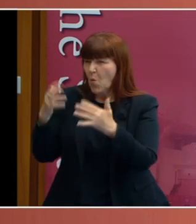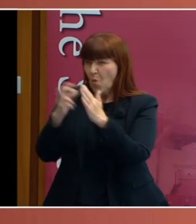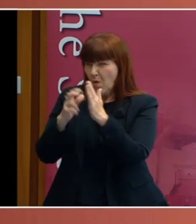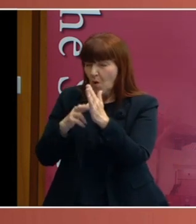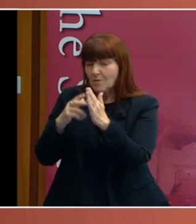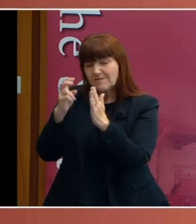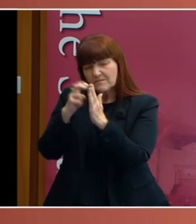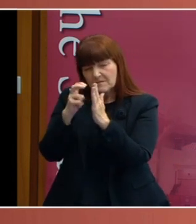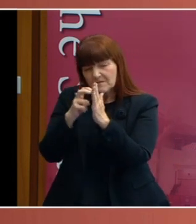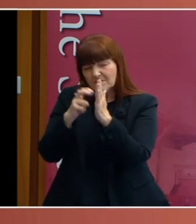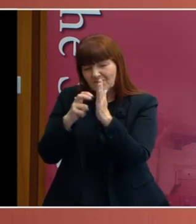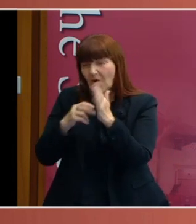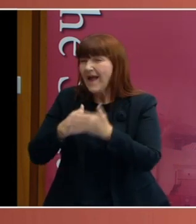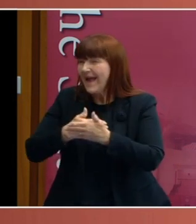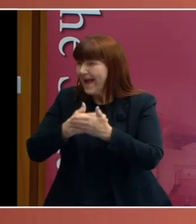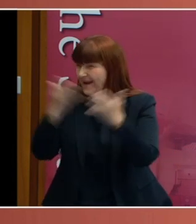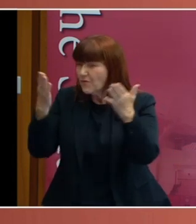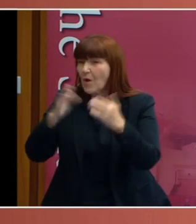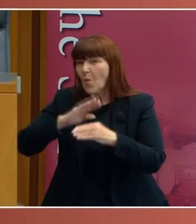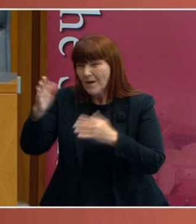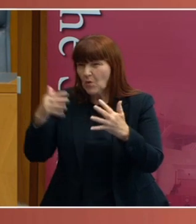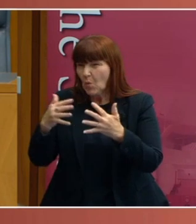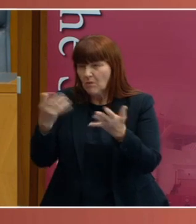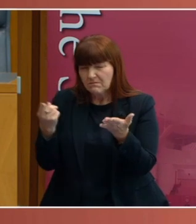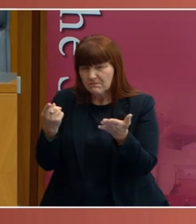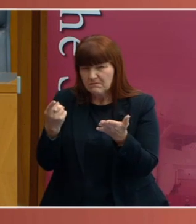everybody who served in the Navy, and he's not there.